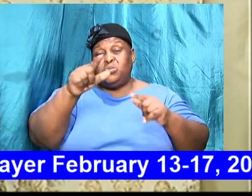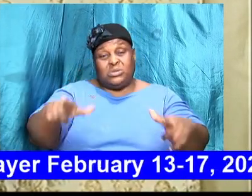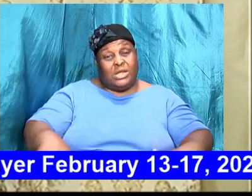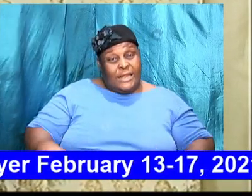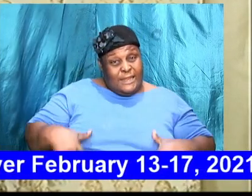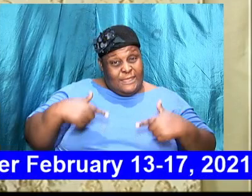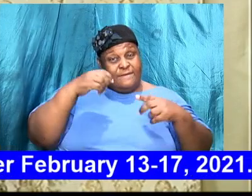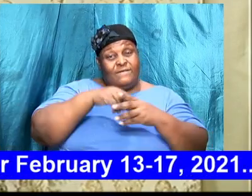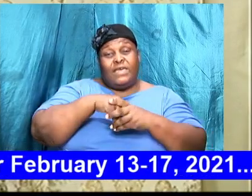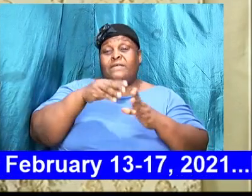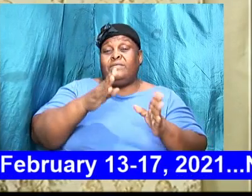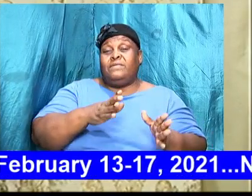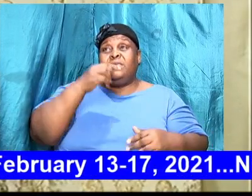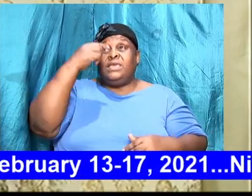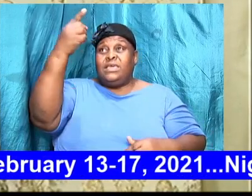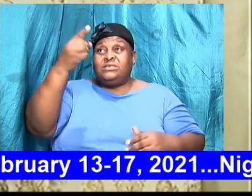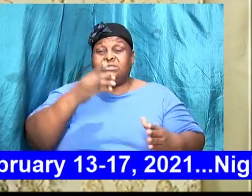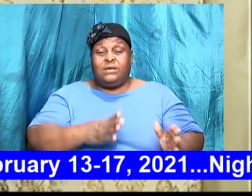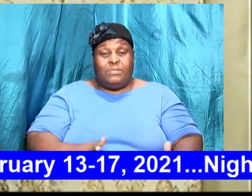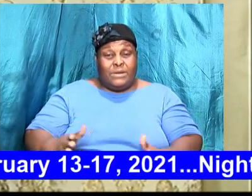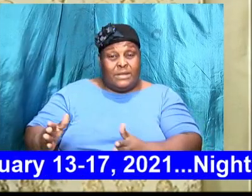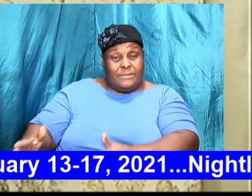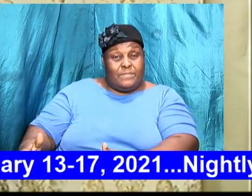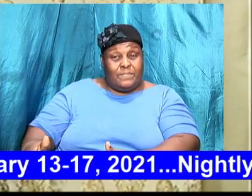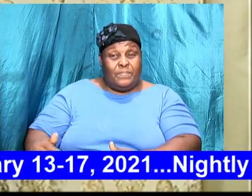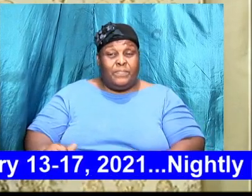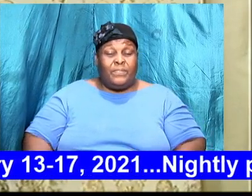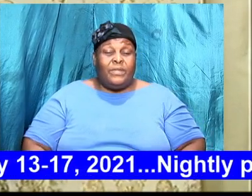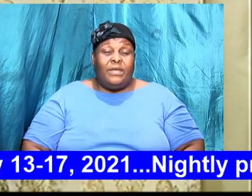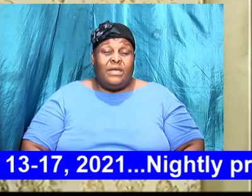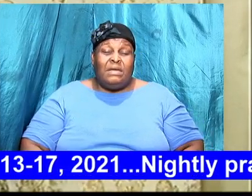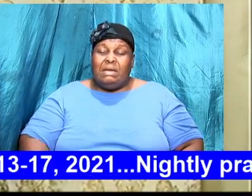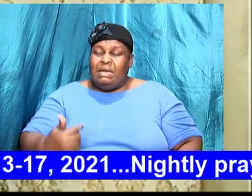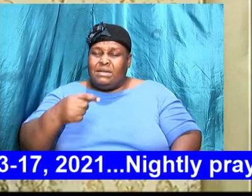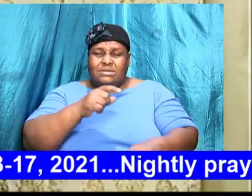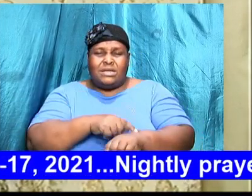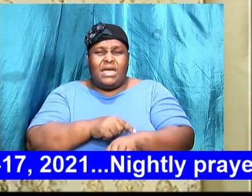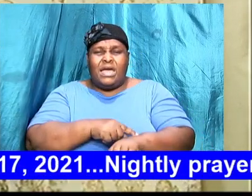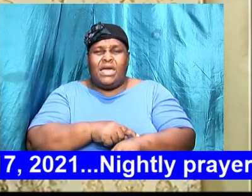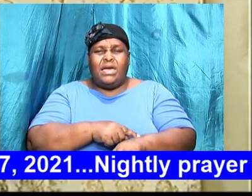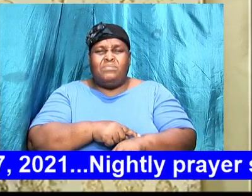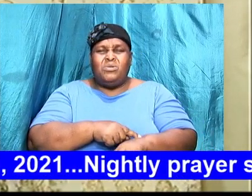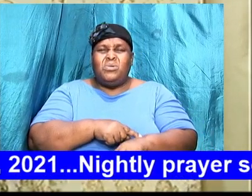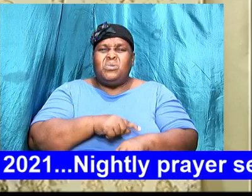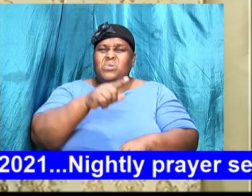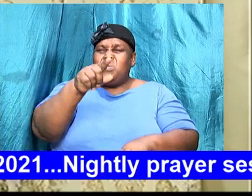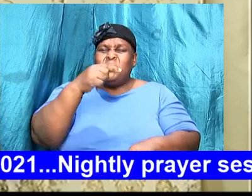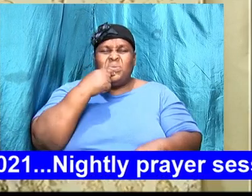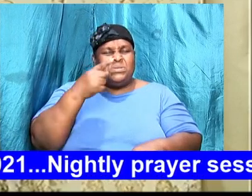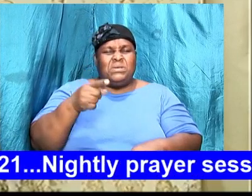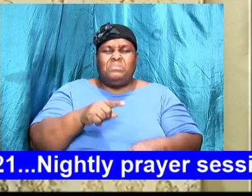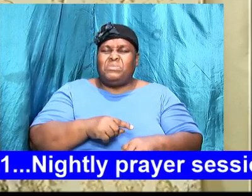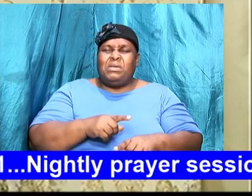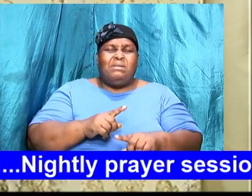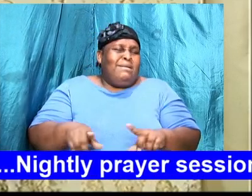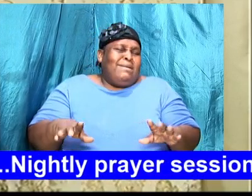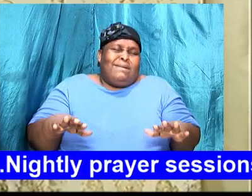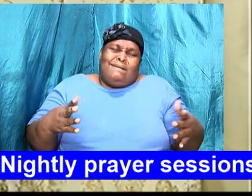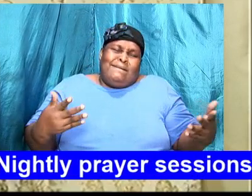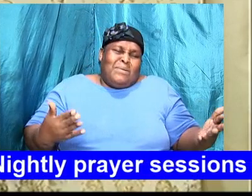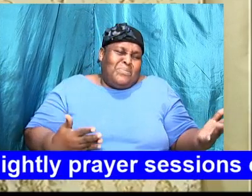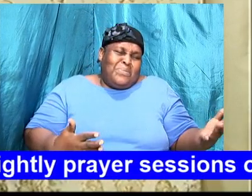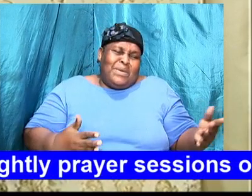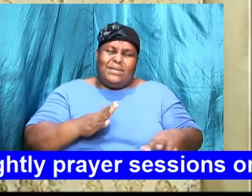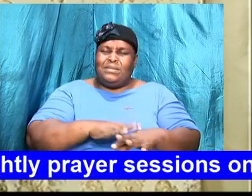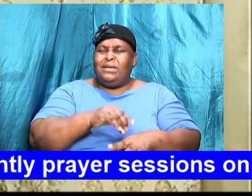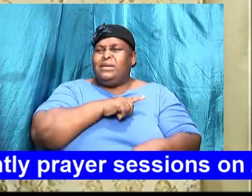it upon yourself, and decide that, look here, I cannot wait on the Lord. I cannot bother with this thing. And you do